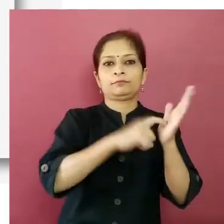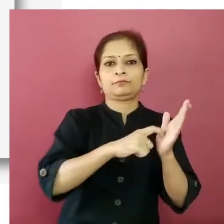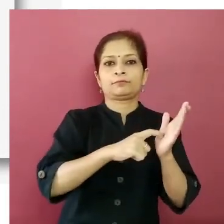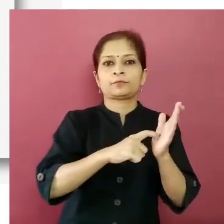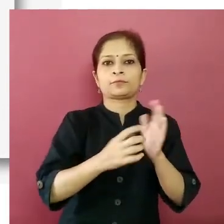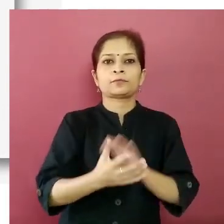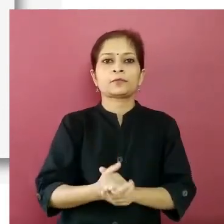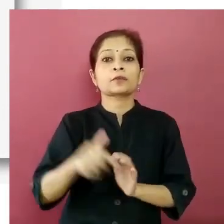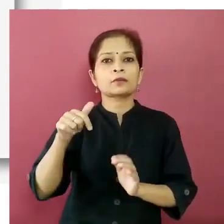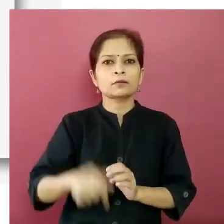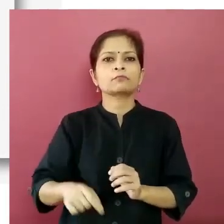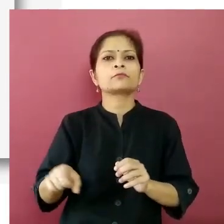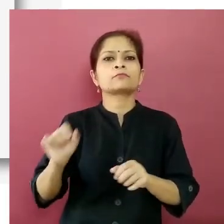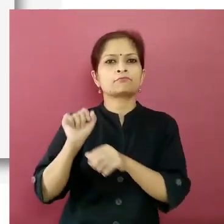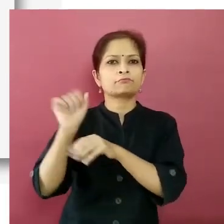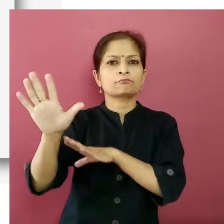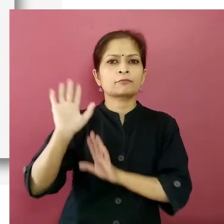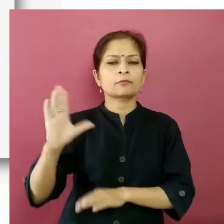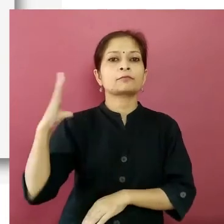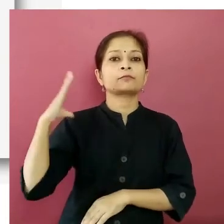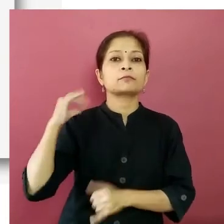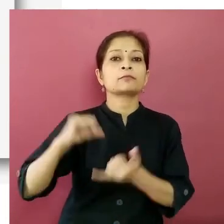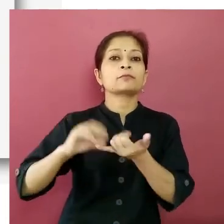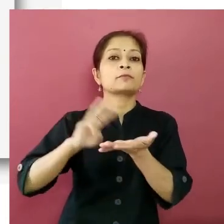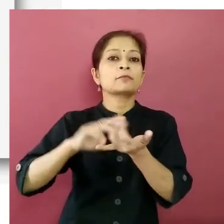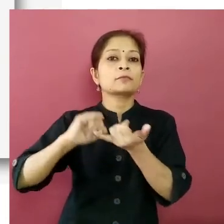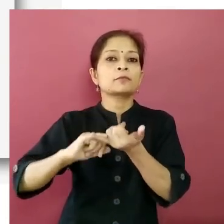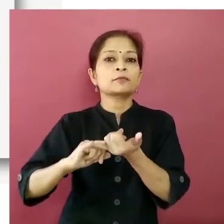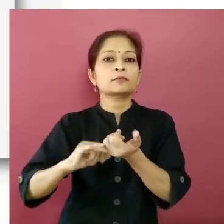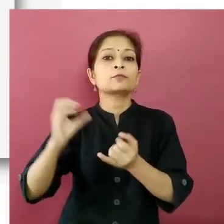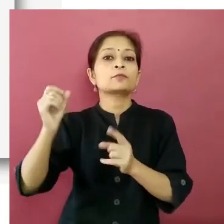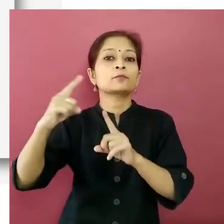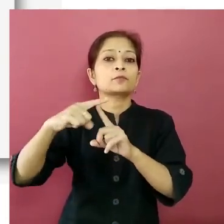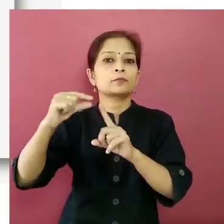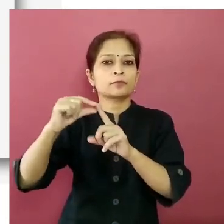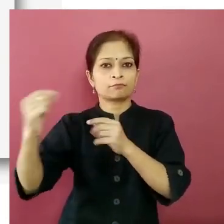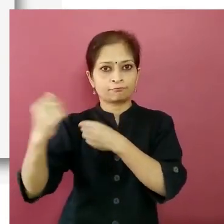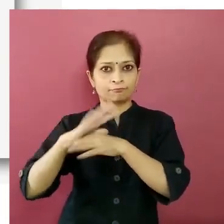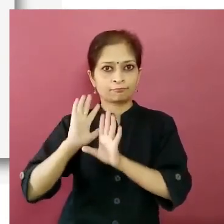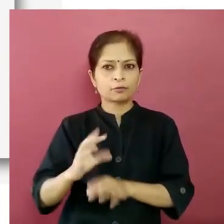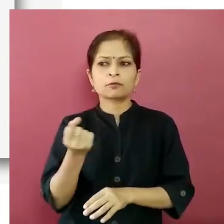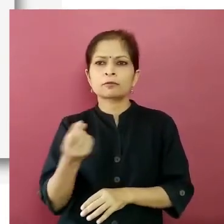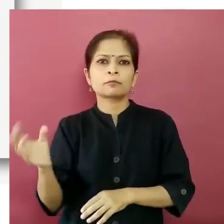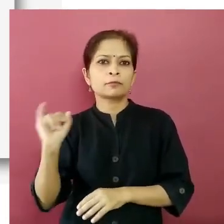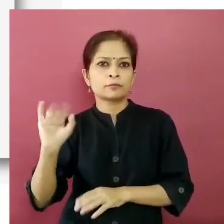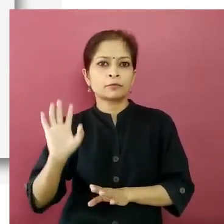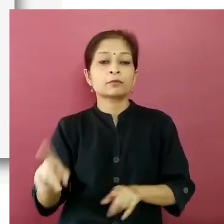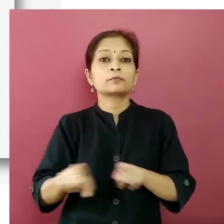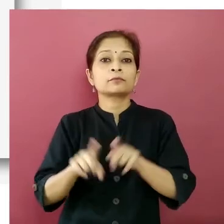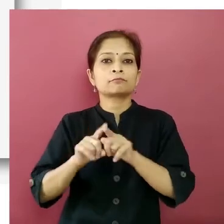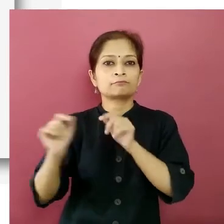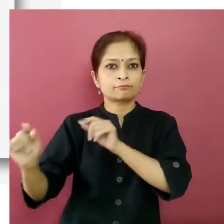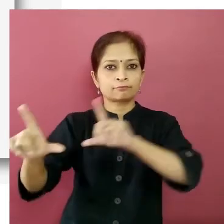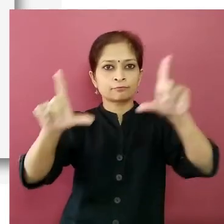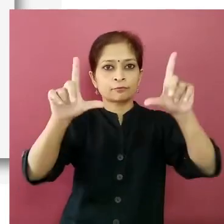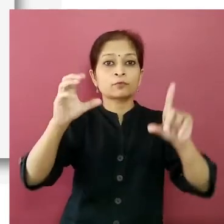on the get otp button you will receive a six digit otp on the same number now on the